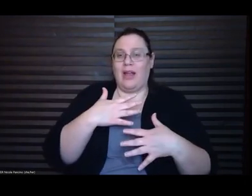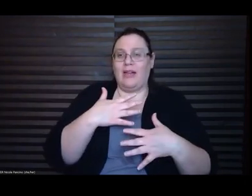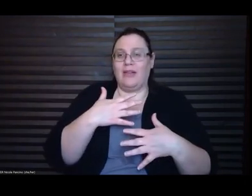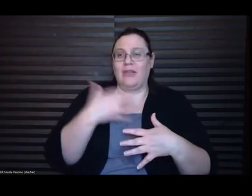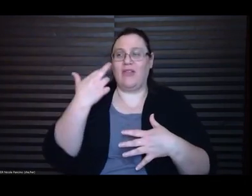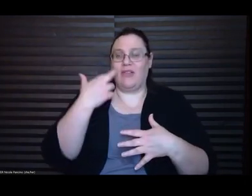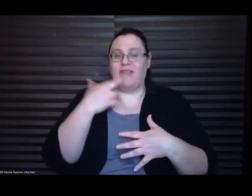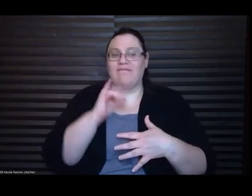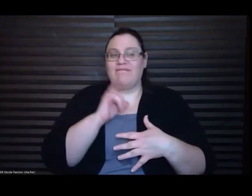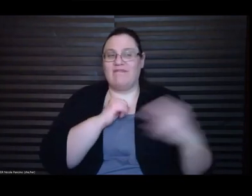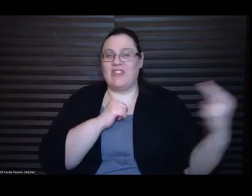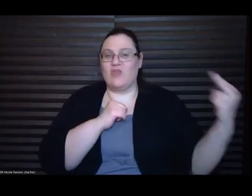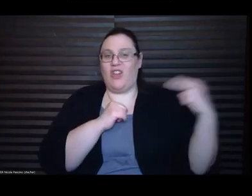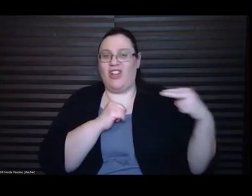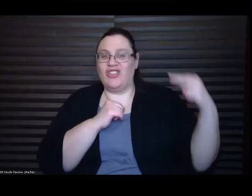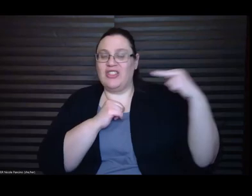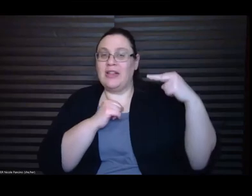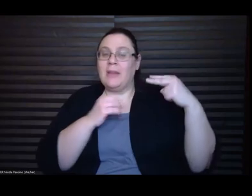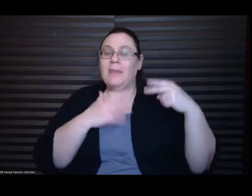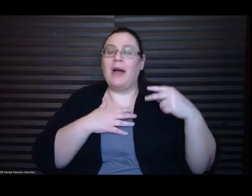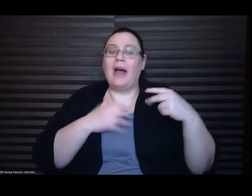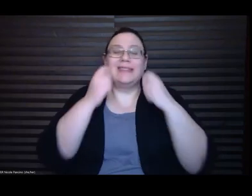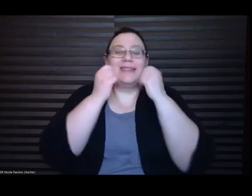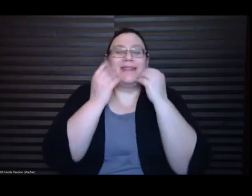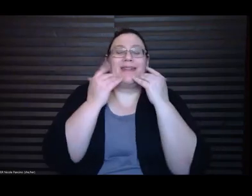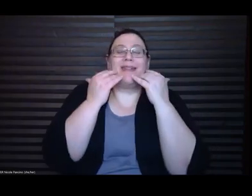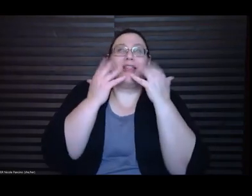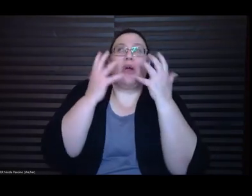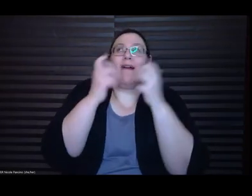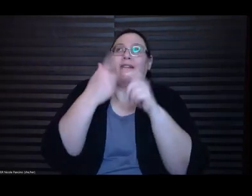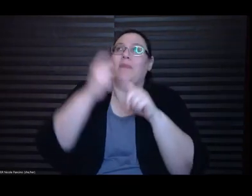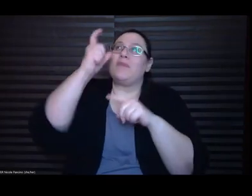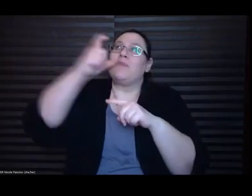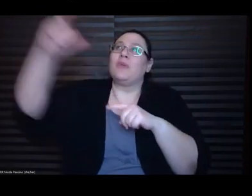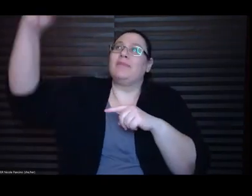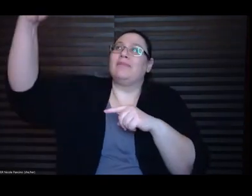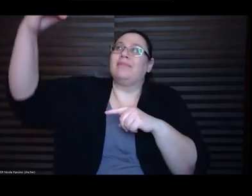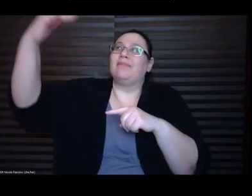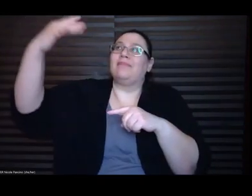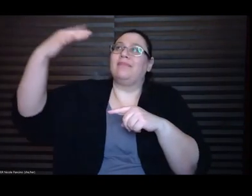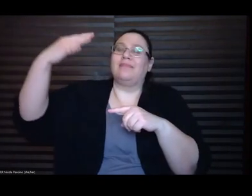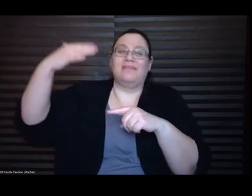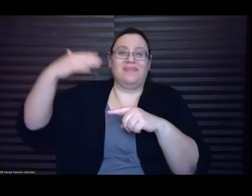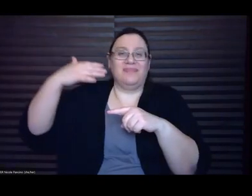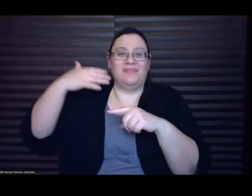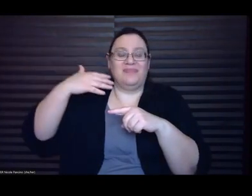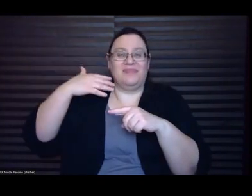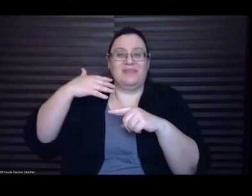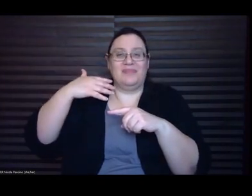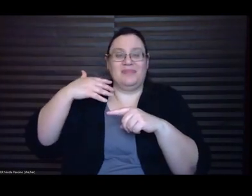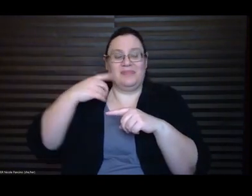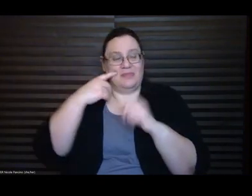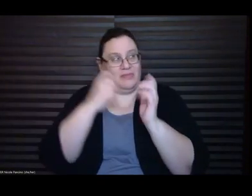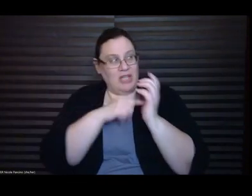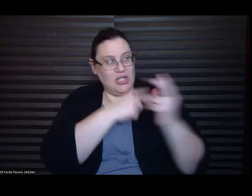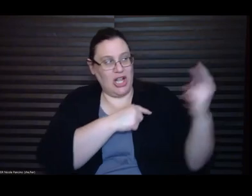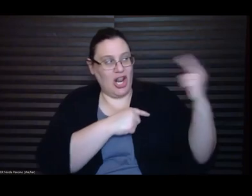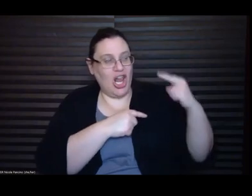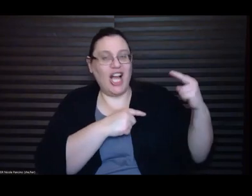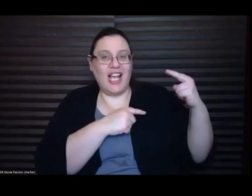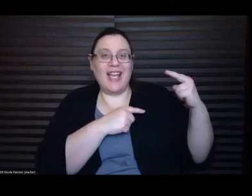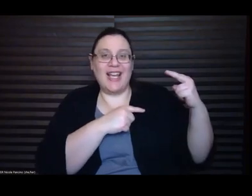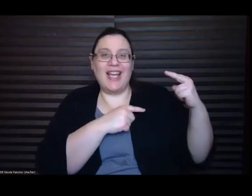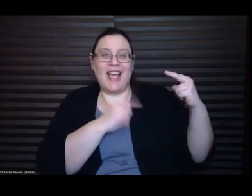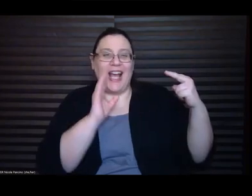coming through the window. When I see him looking, I know I can seize that pleasure like my fingertips tickling the very